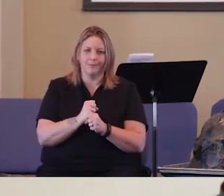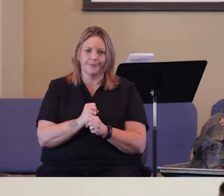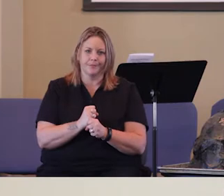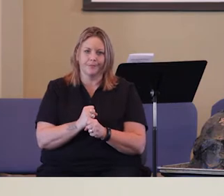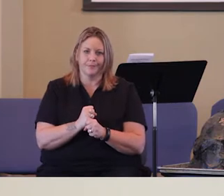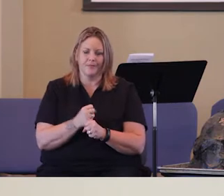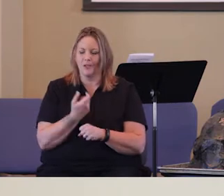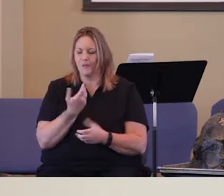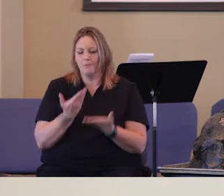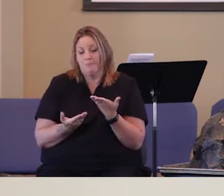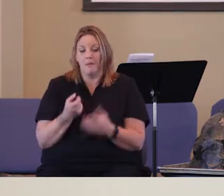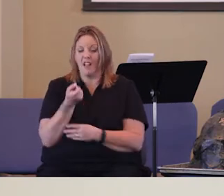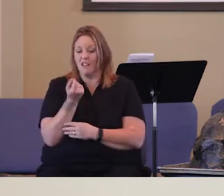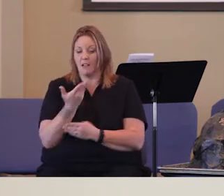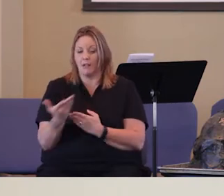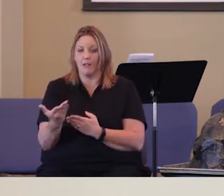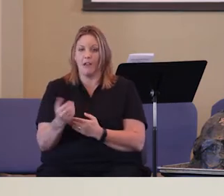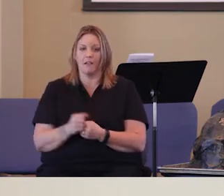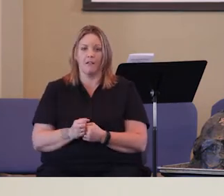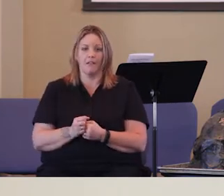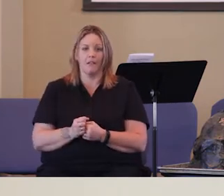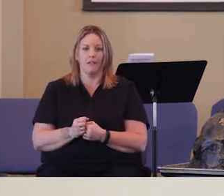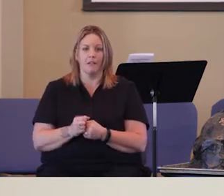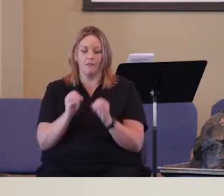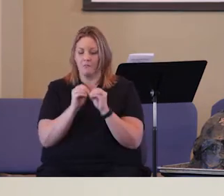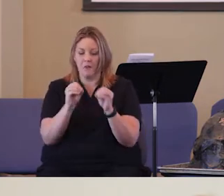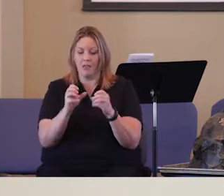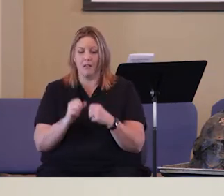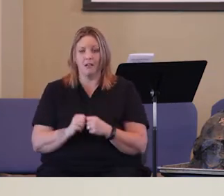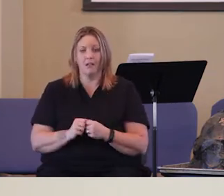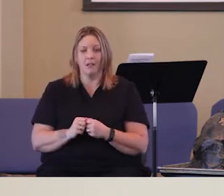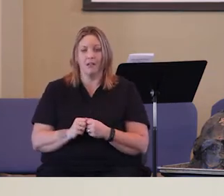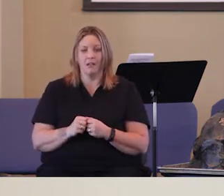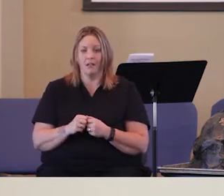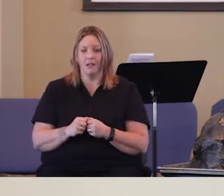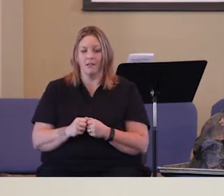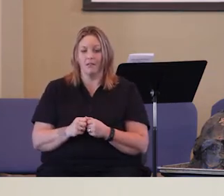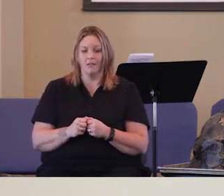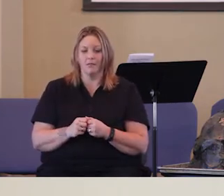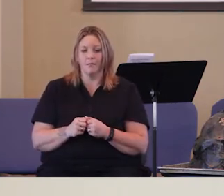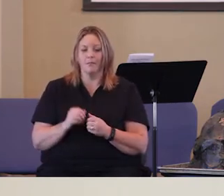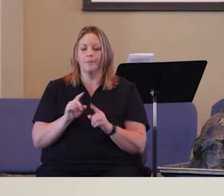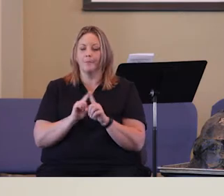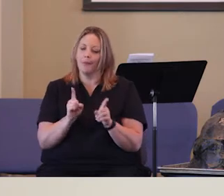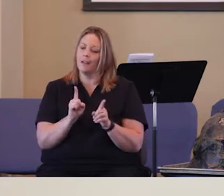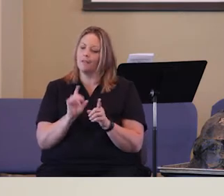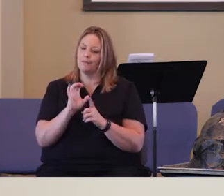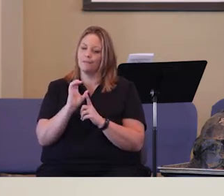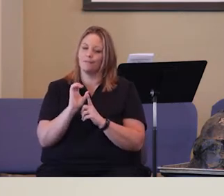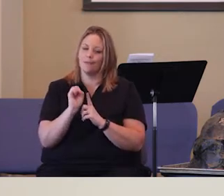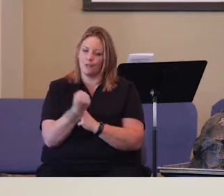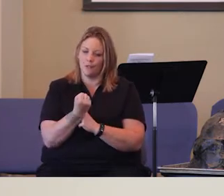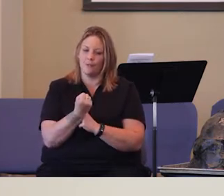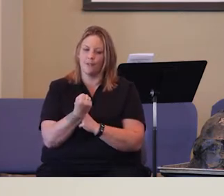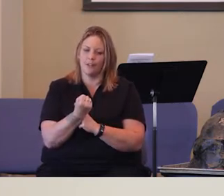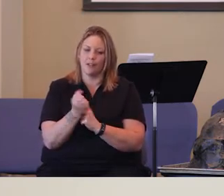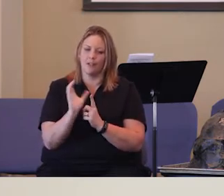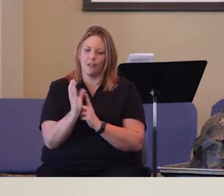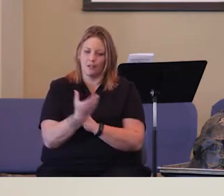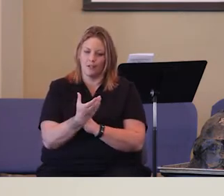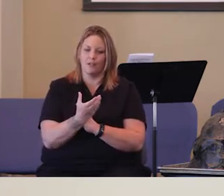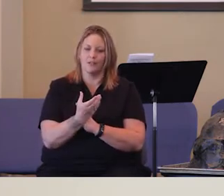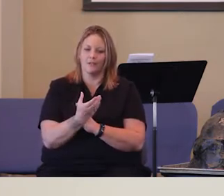it. And it can be over just a tiny little thing. It could be just hardly nothing. But our circumstances around us